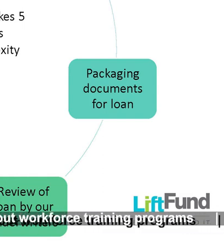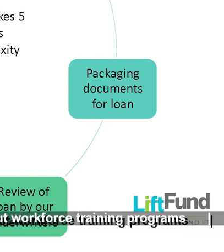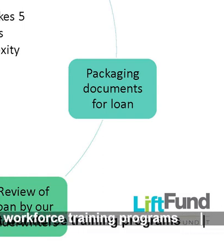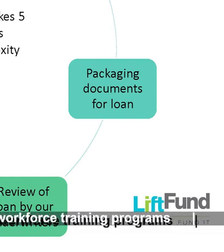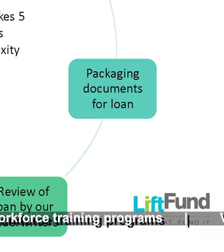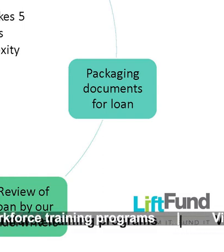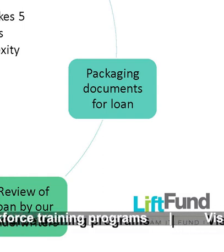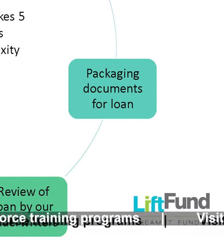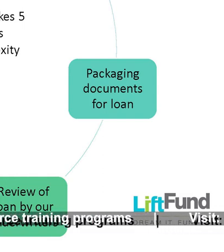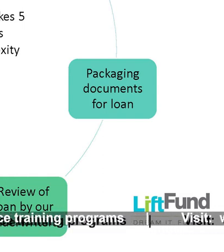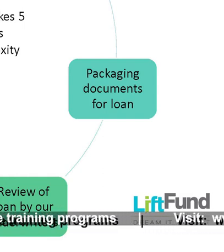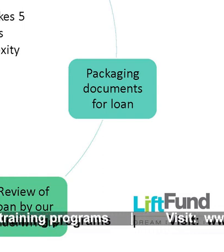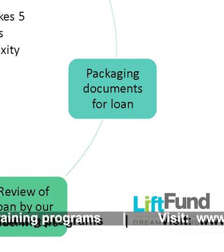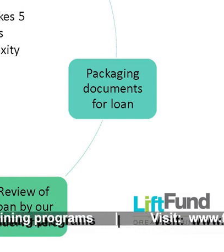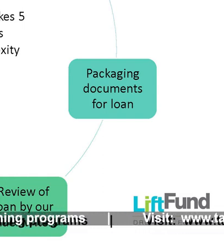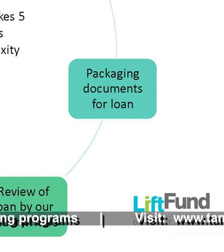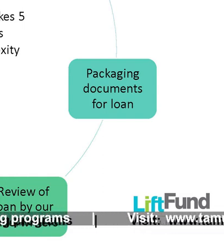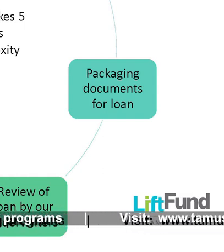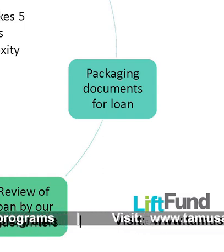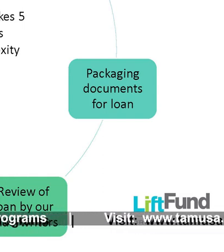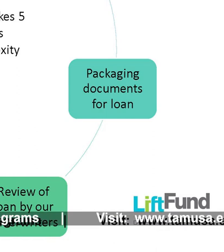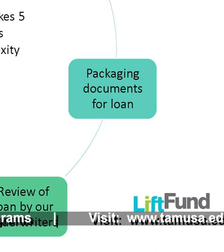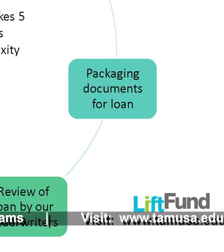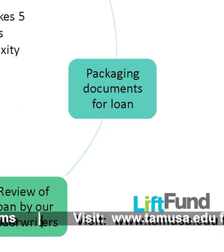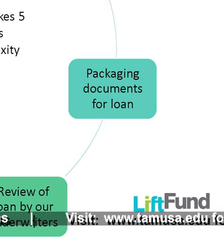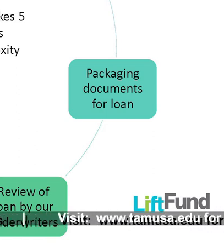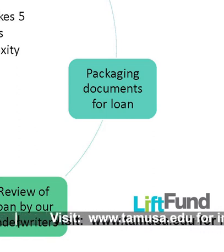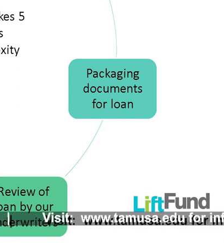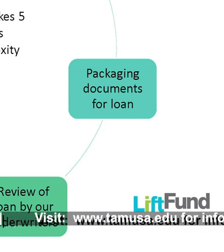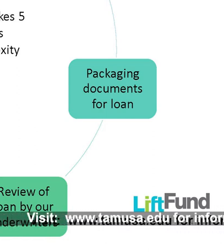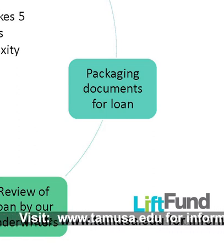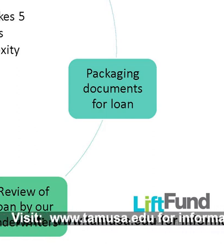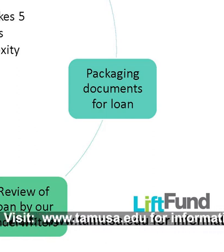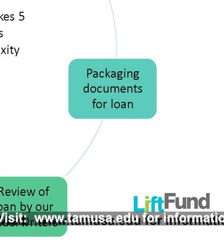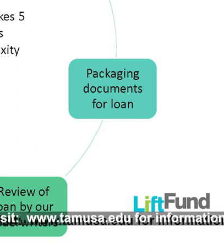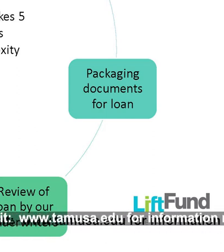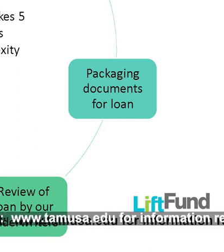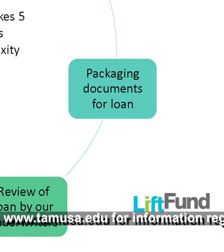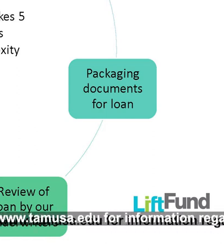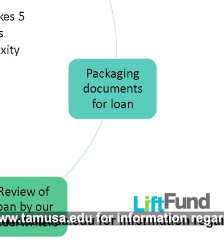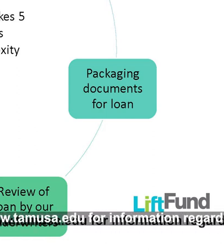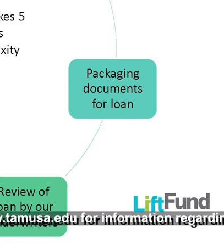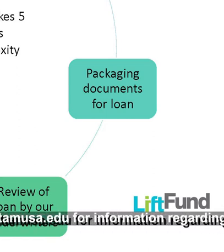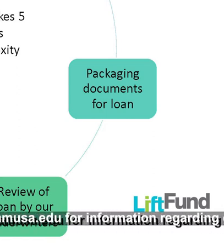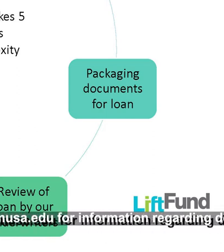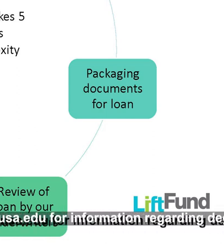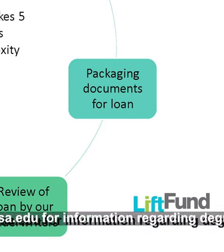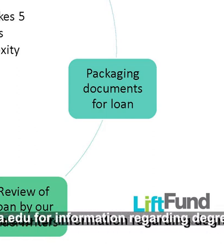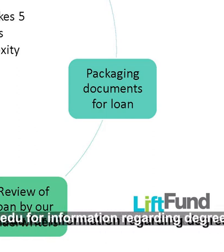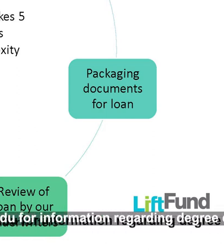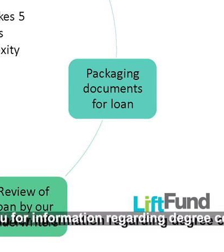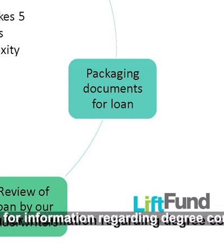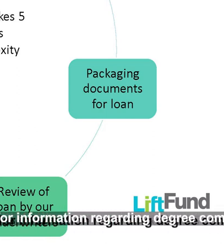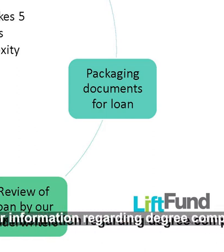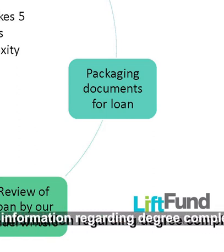they're getting a phone call back from a loan officer or a loan processor. And we're going over the application. It says here this. It says here that. It says you need this.